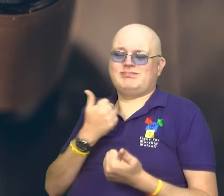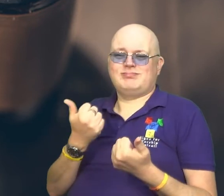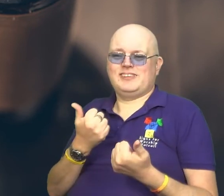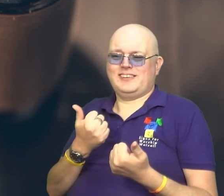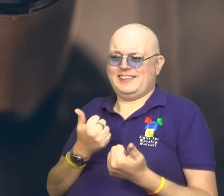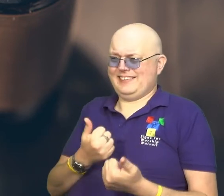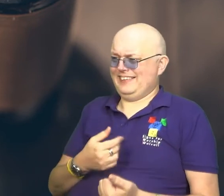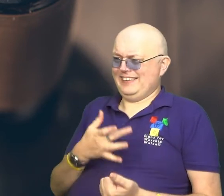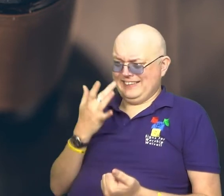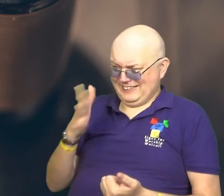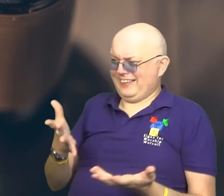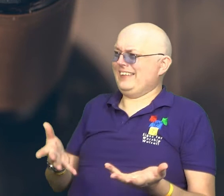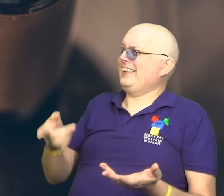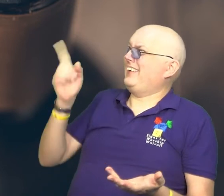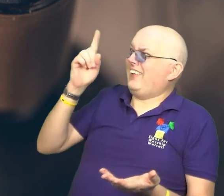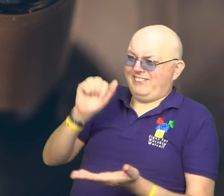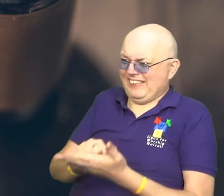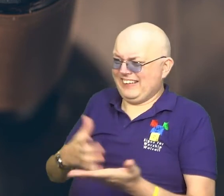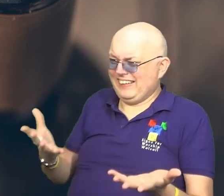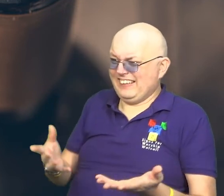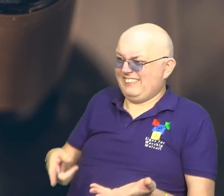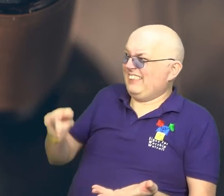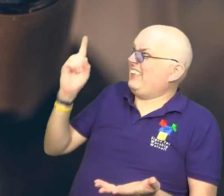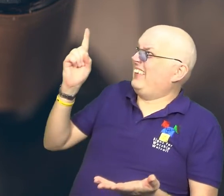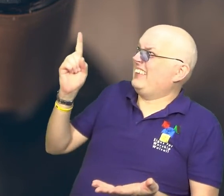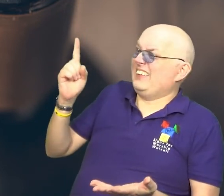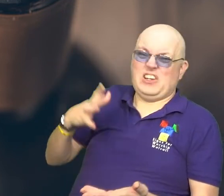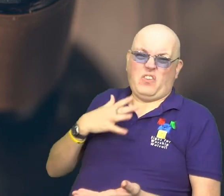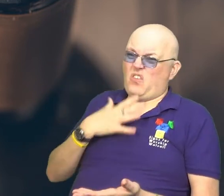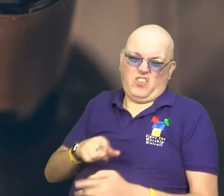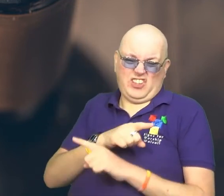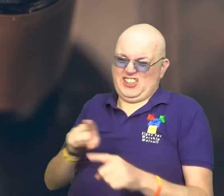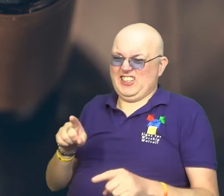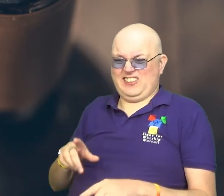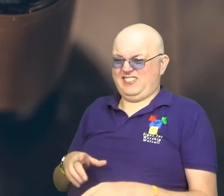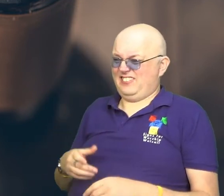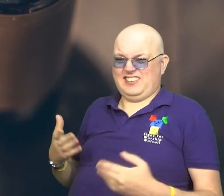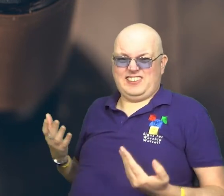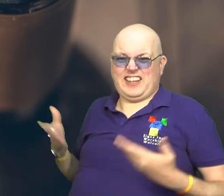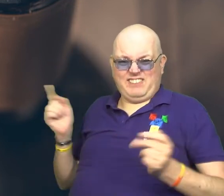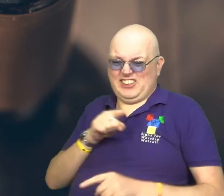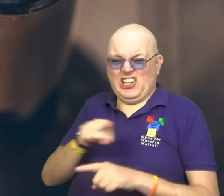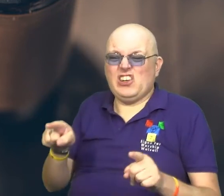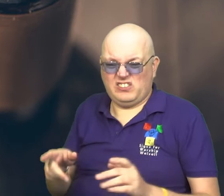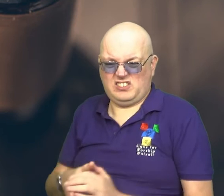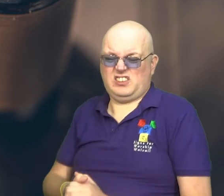that she was kidding herself about God and that even if there was a God, he wouldn't want her anyway.